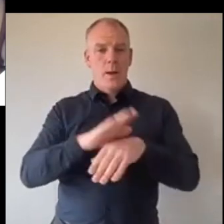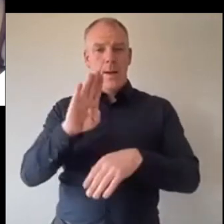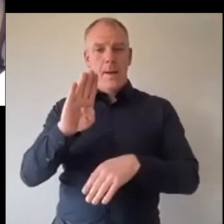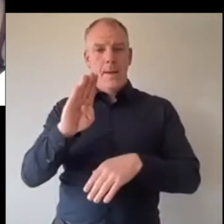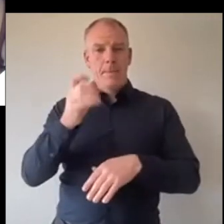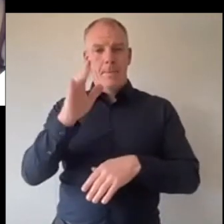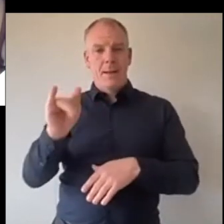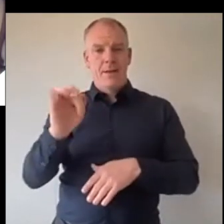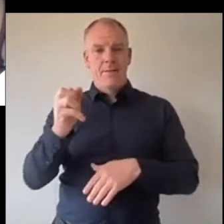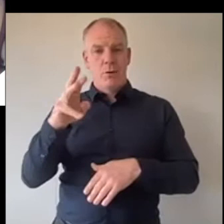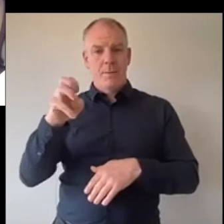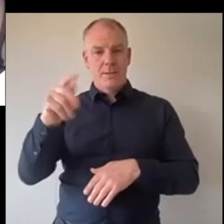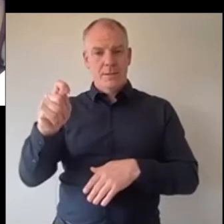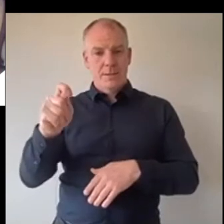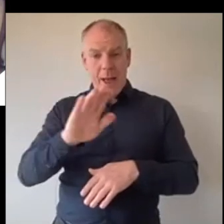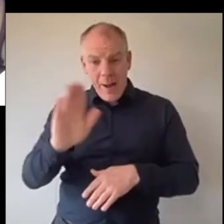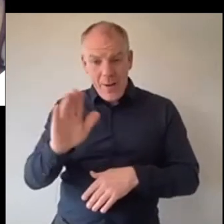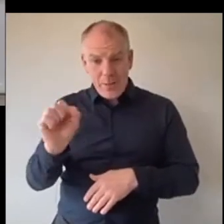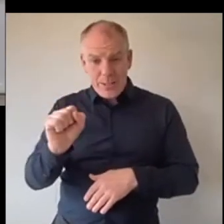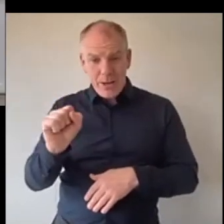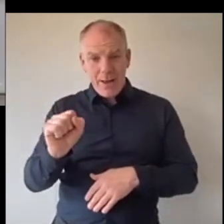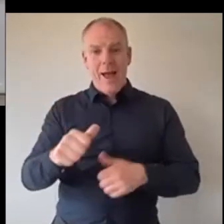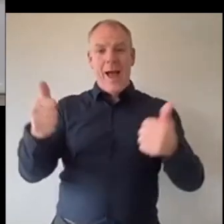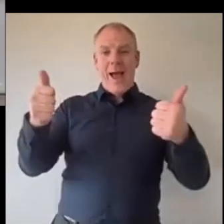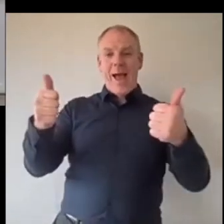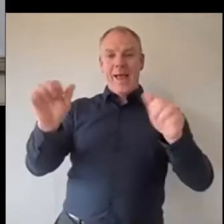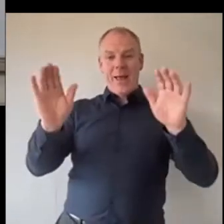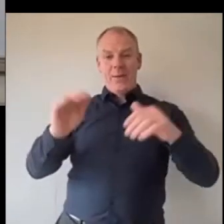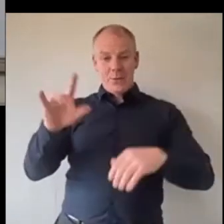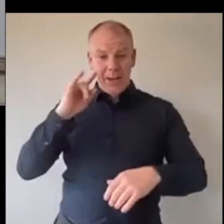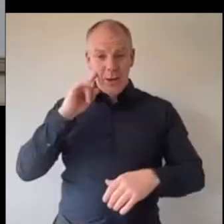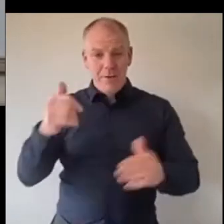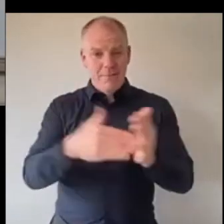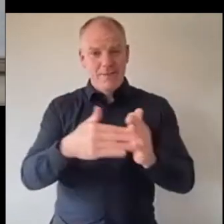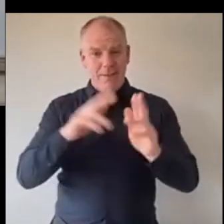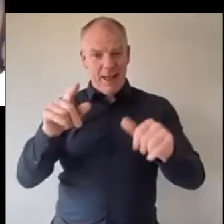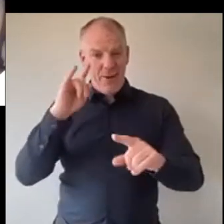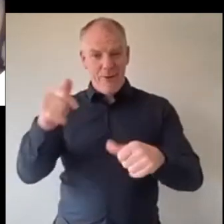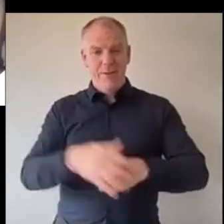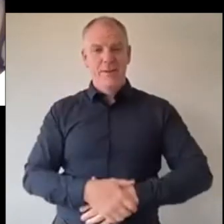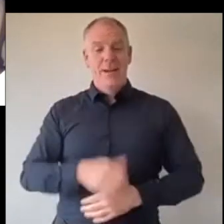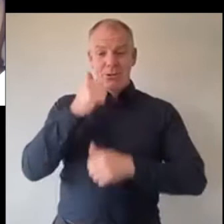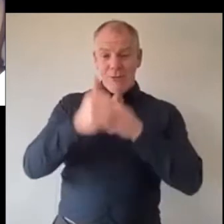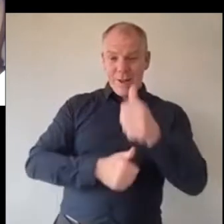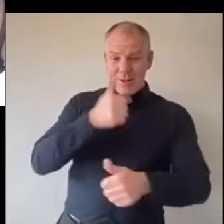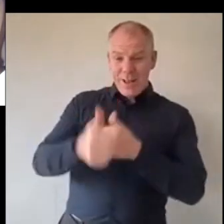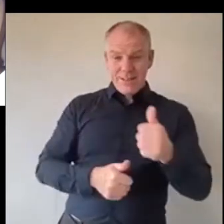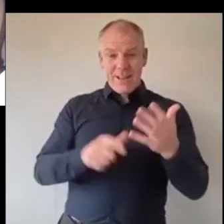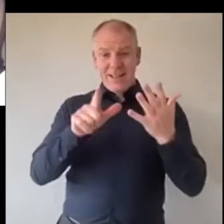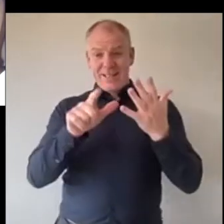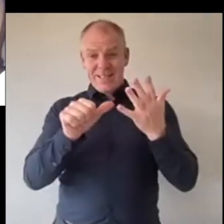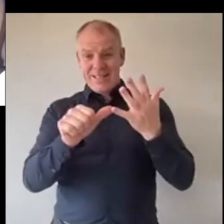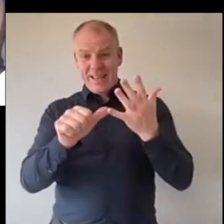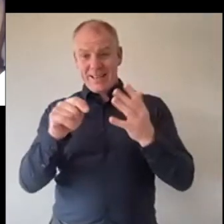hi Shakira hiya hiya can you hear me yeah okay congratulations you're in sixth year